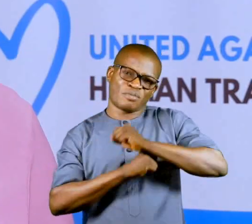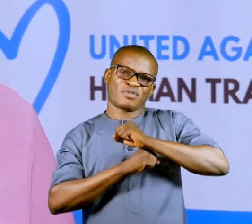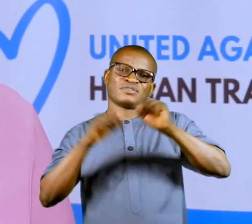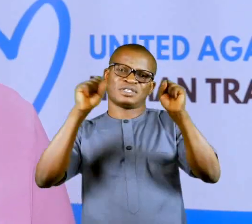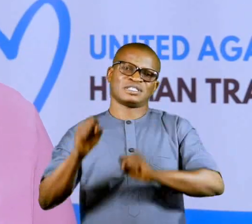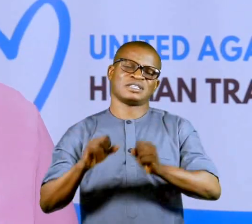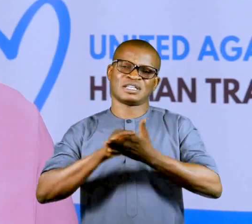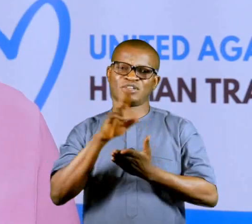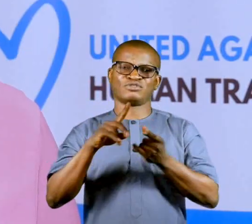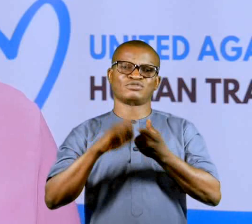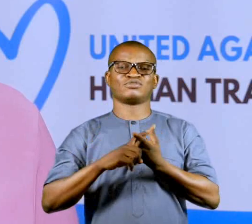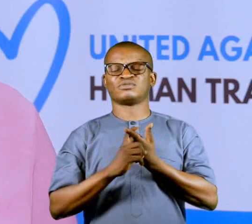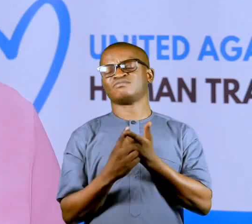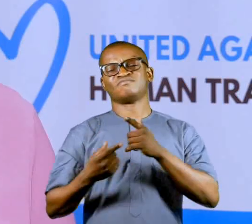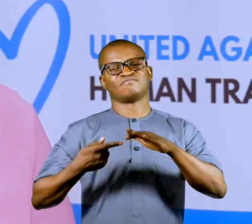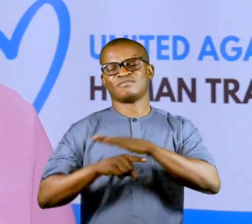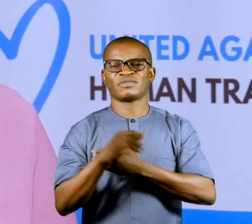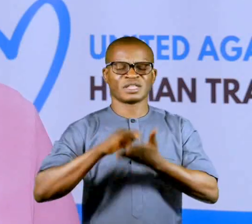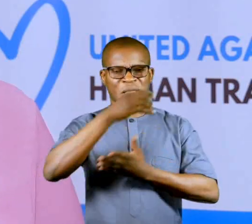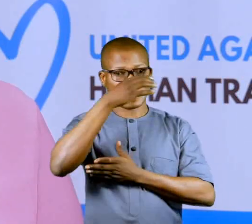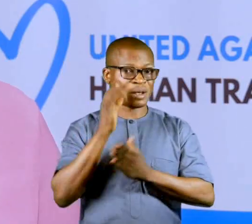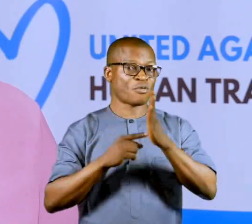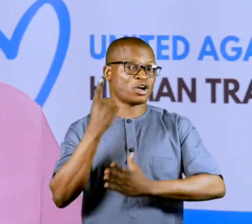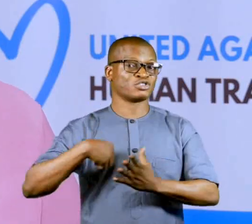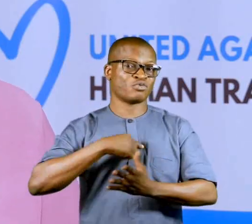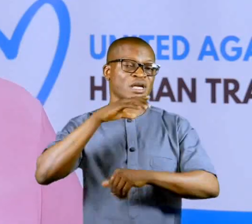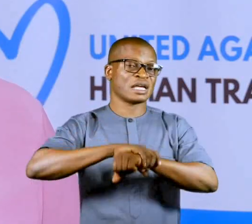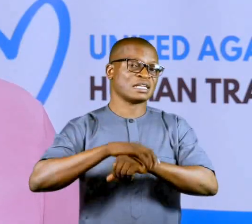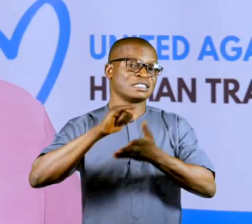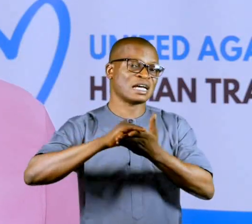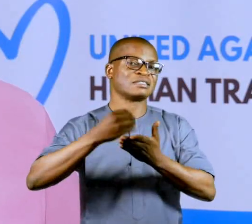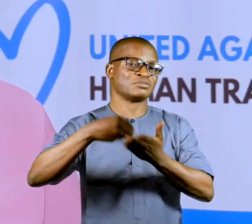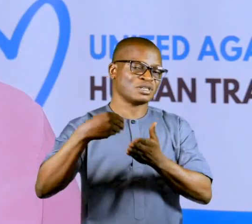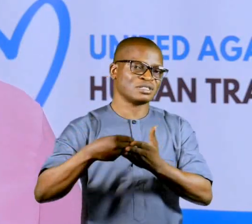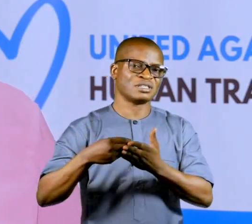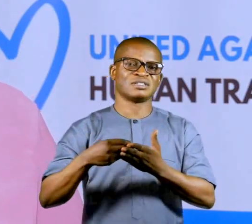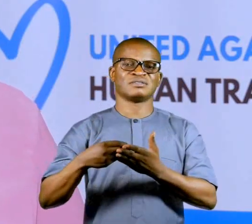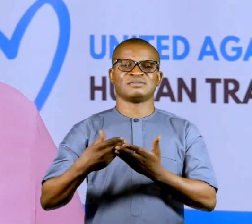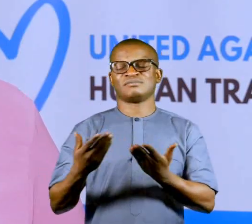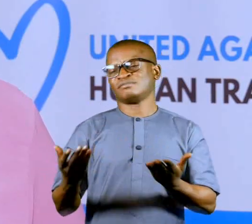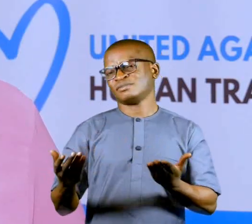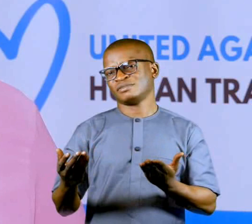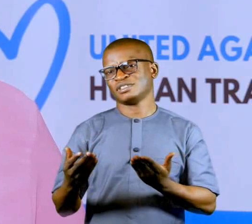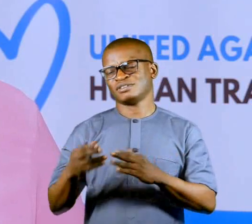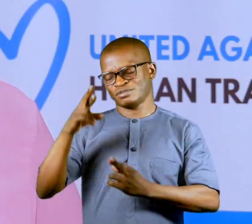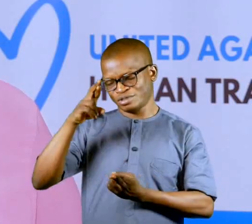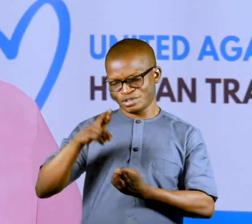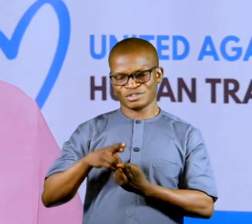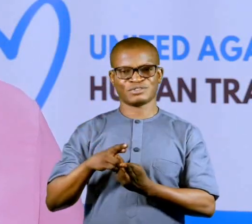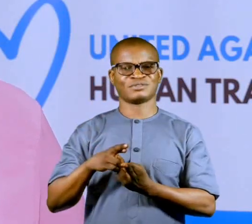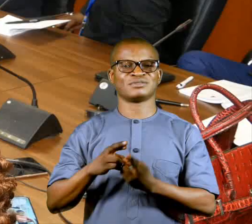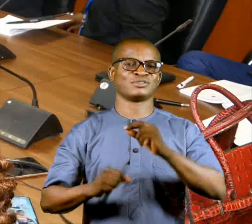traffickers used to continue to perpetuate this crime. So if you are able to snuff out the money and make it inaccessible for them, then you have